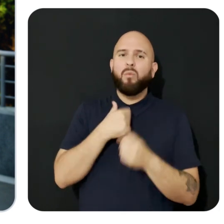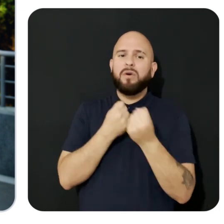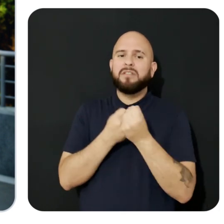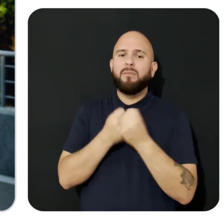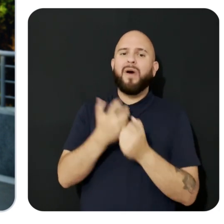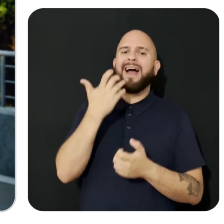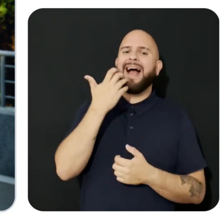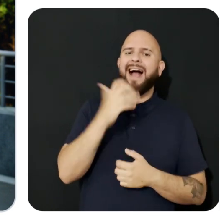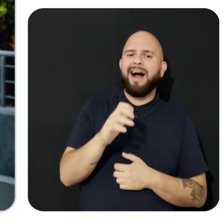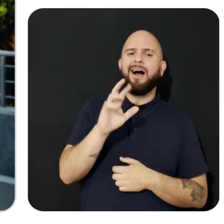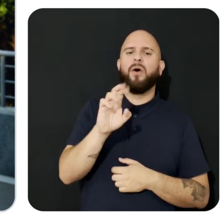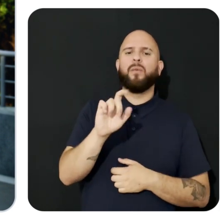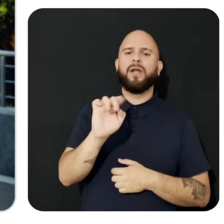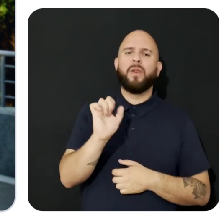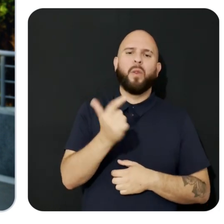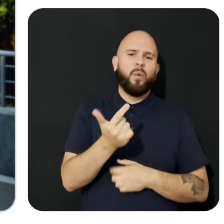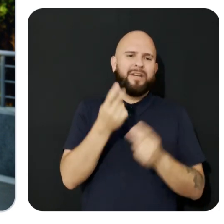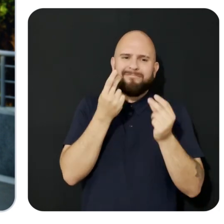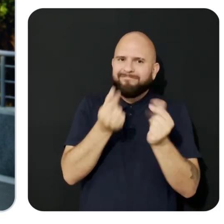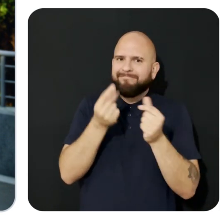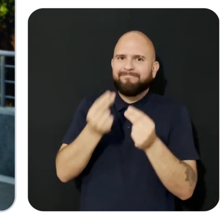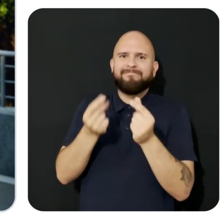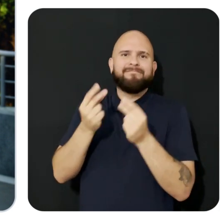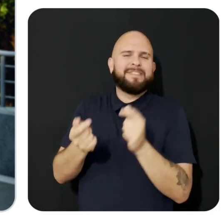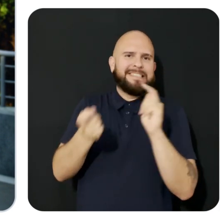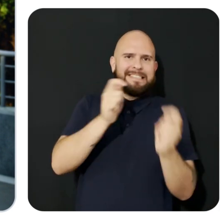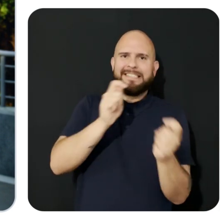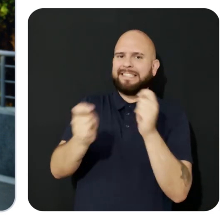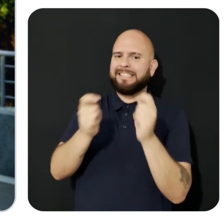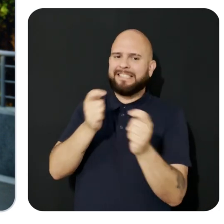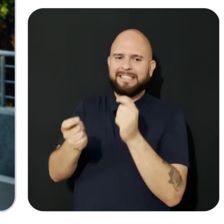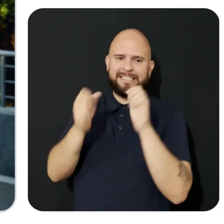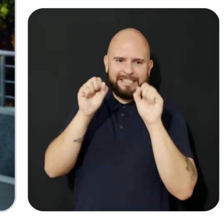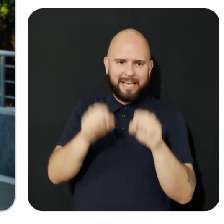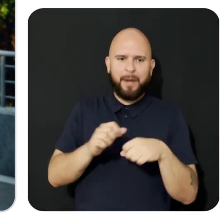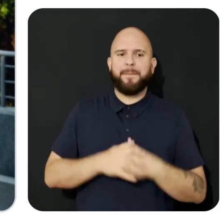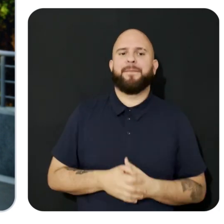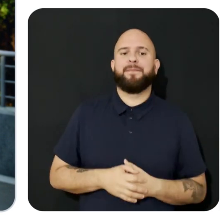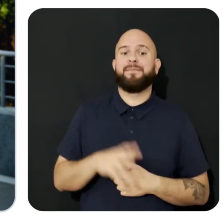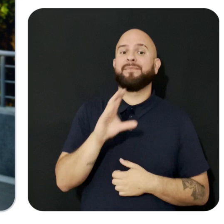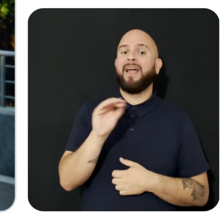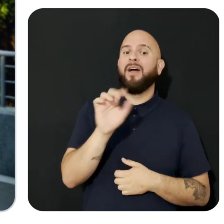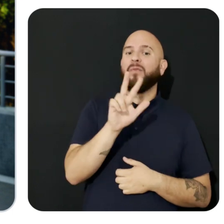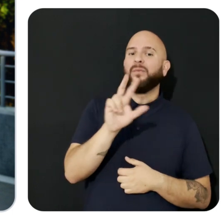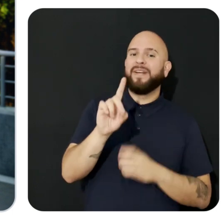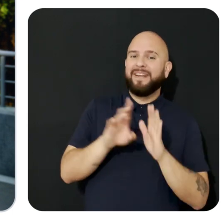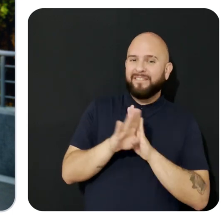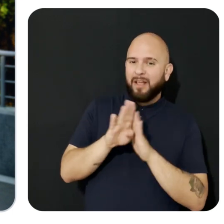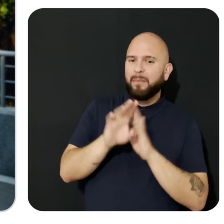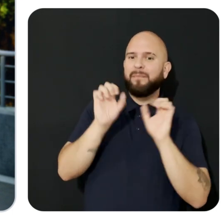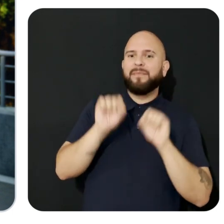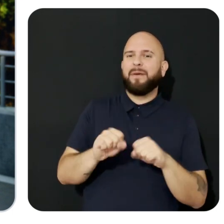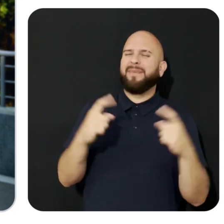so we created a new Scene Composer tool to help you easily lay out and organize your 3D assets.